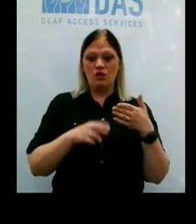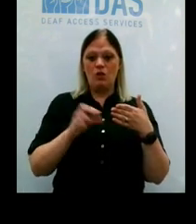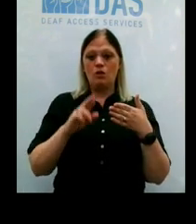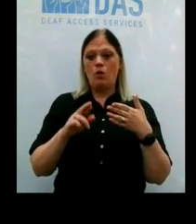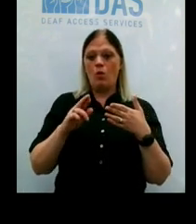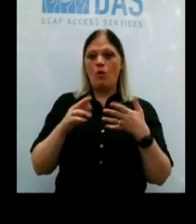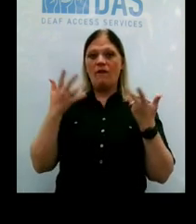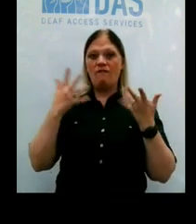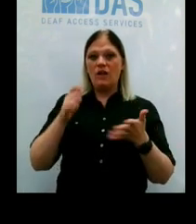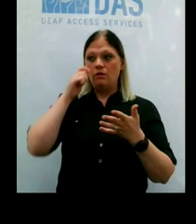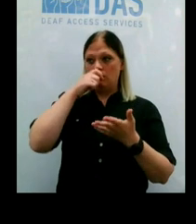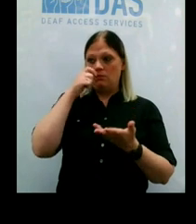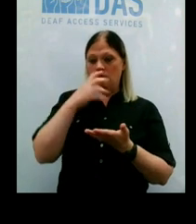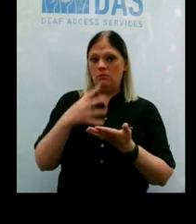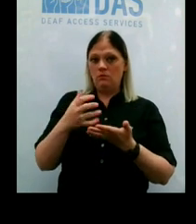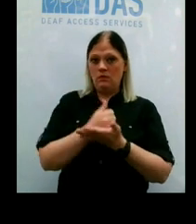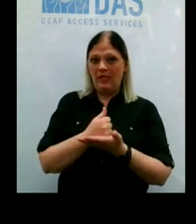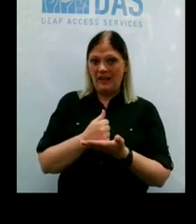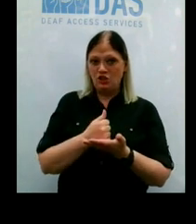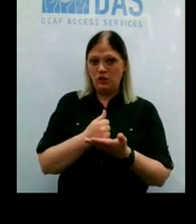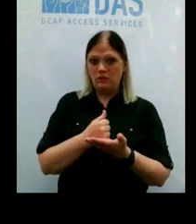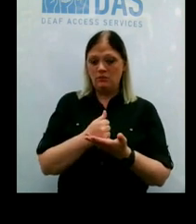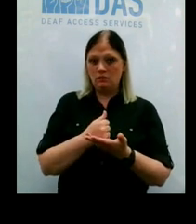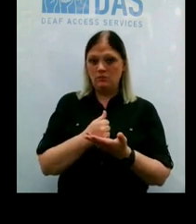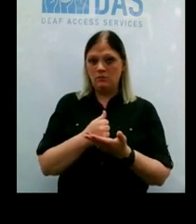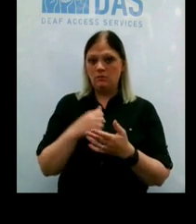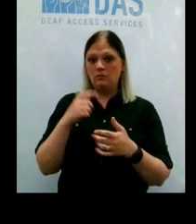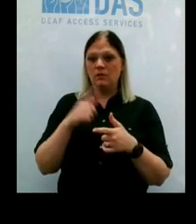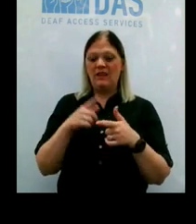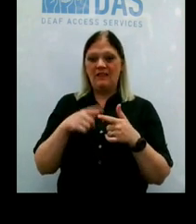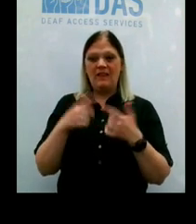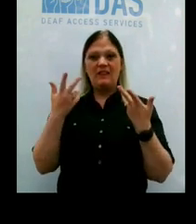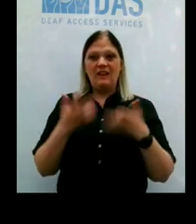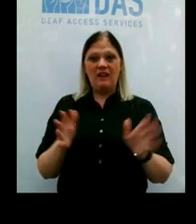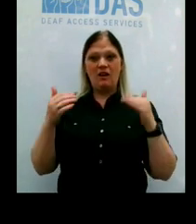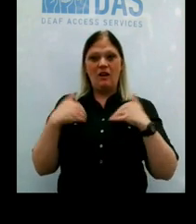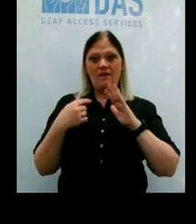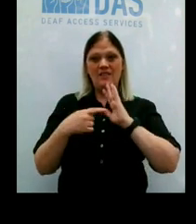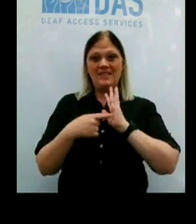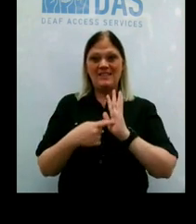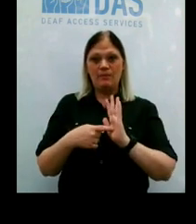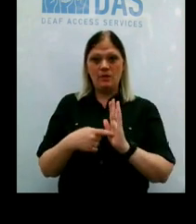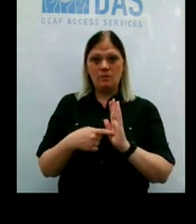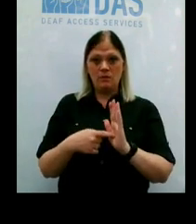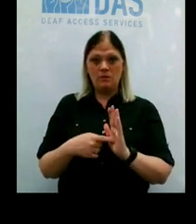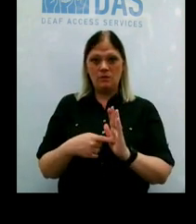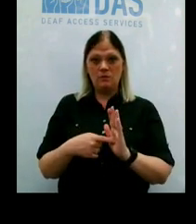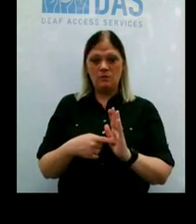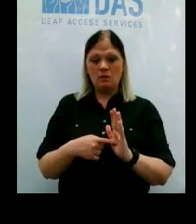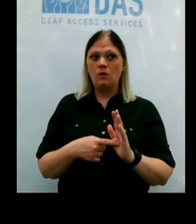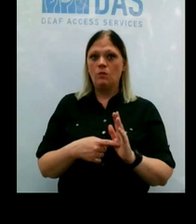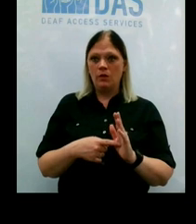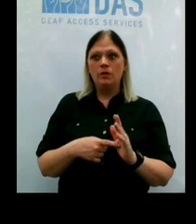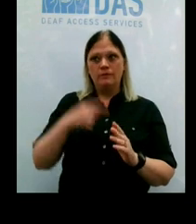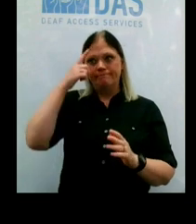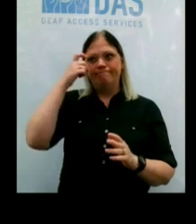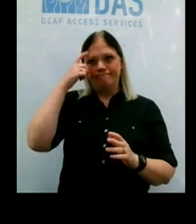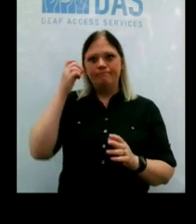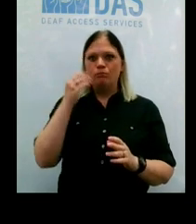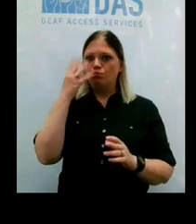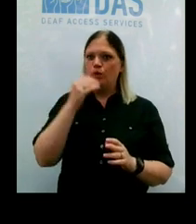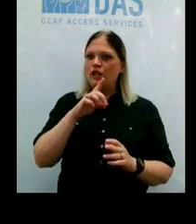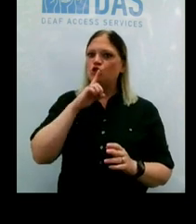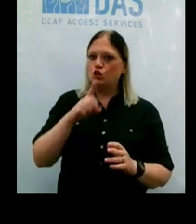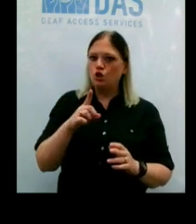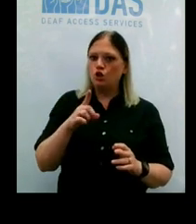a specimen collected, one of the nasal swabs collected, and they have symptoms that were highly suspicious that it's COVID-19